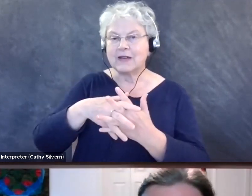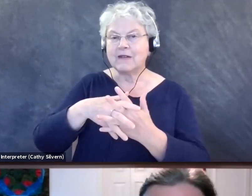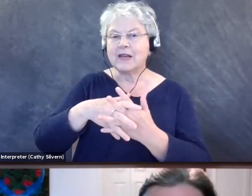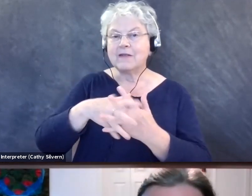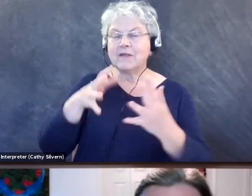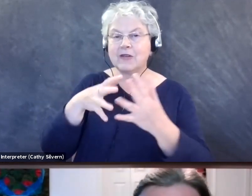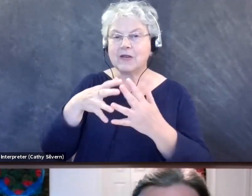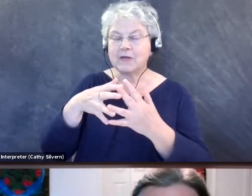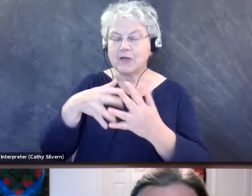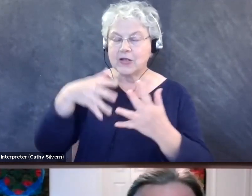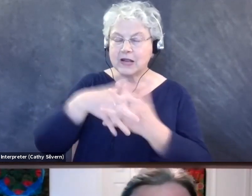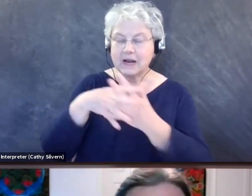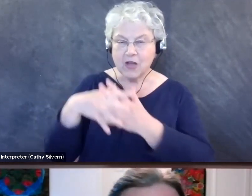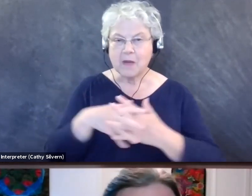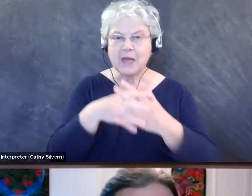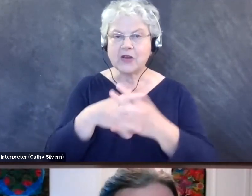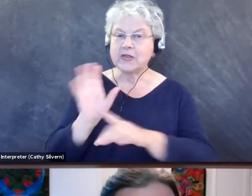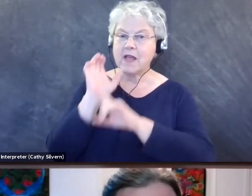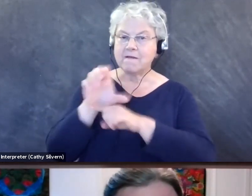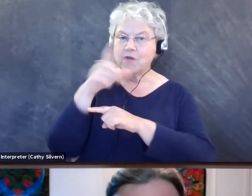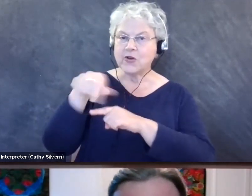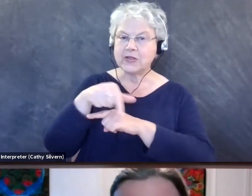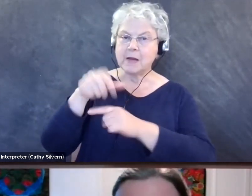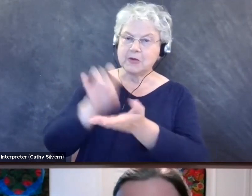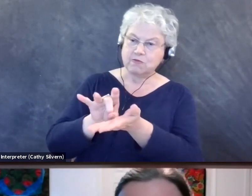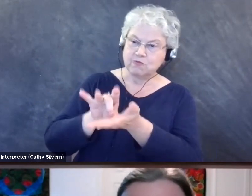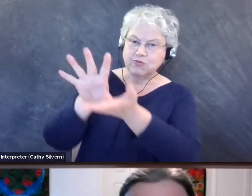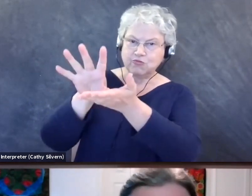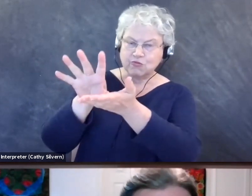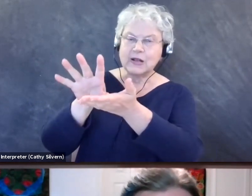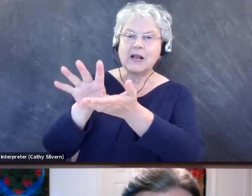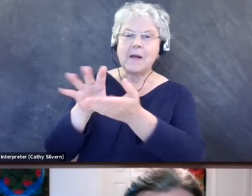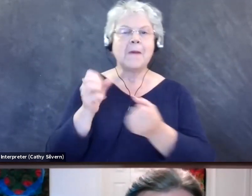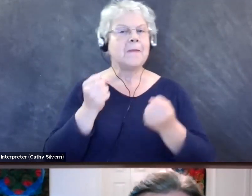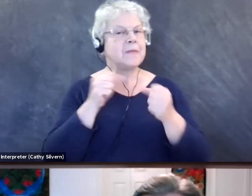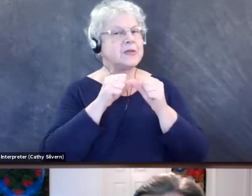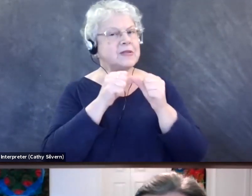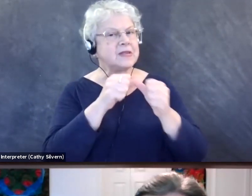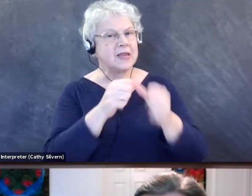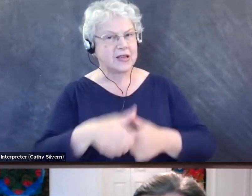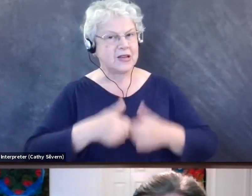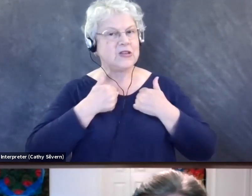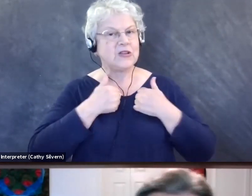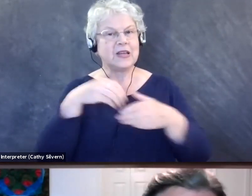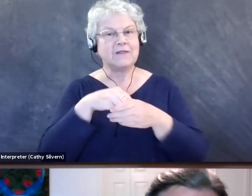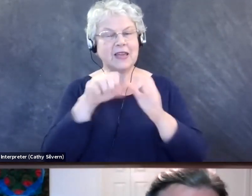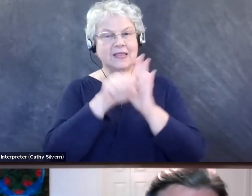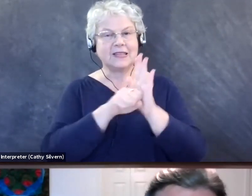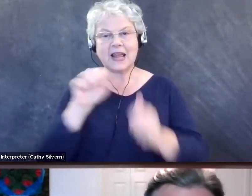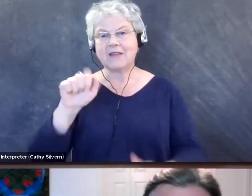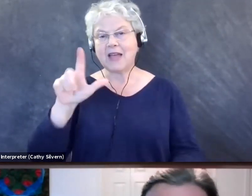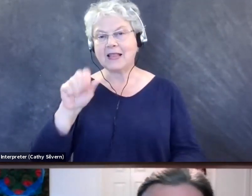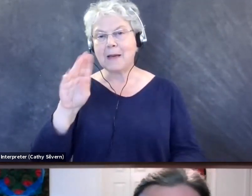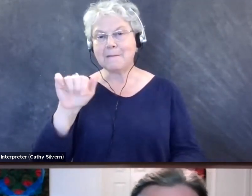US government to Indian territory, but there are still a lot of Muscogee people living in Alabama today. So I would like to start tonight by